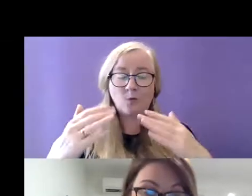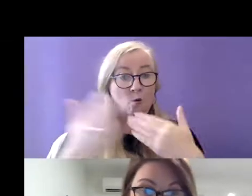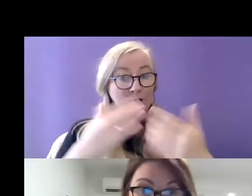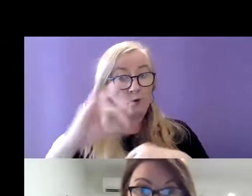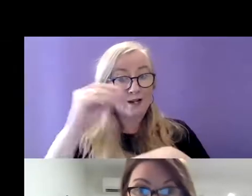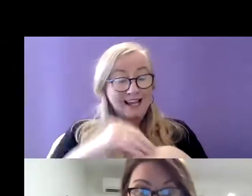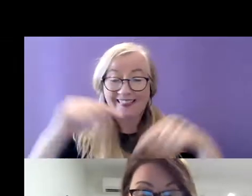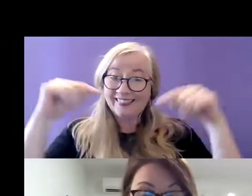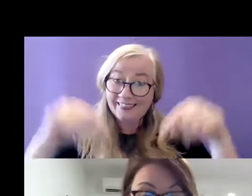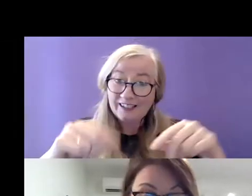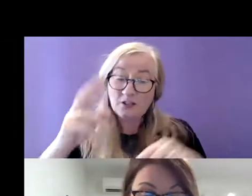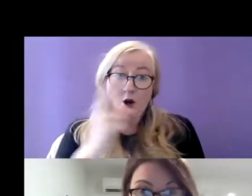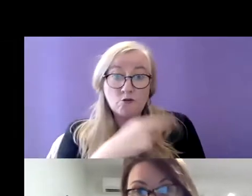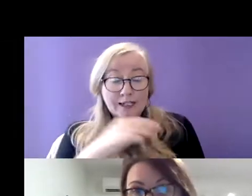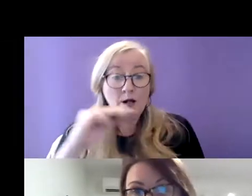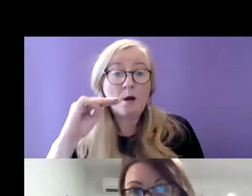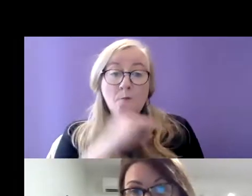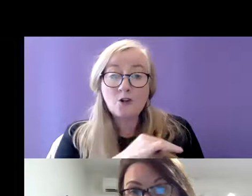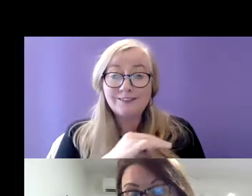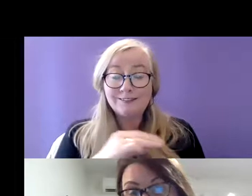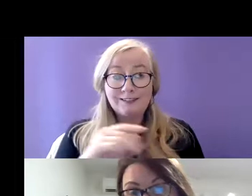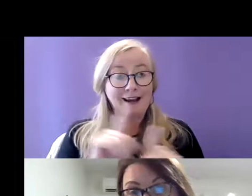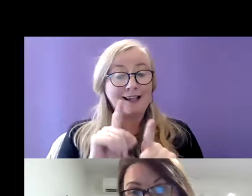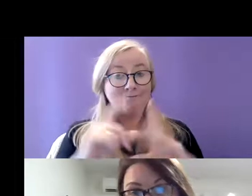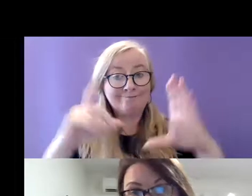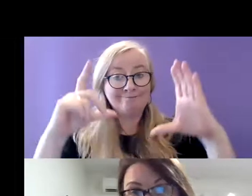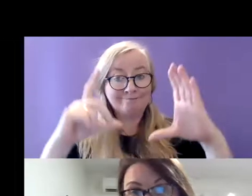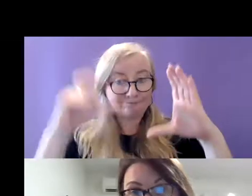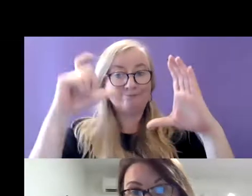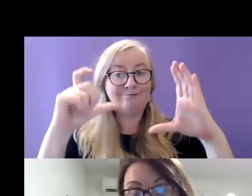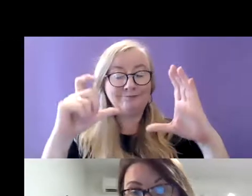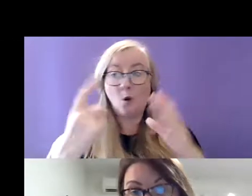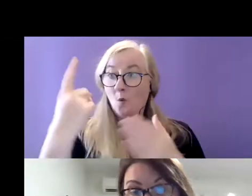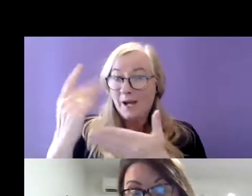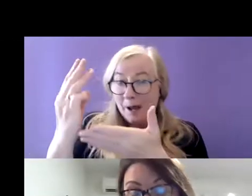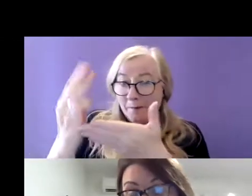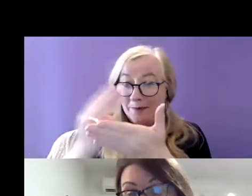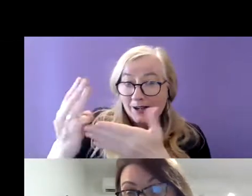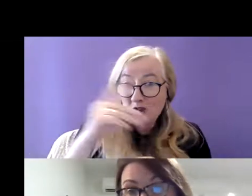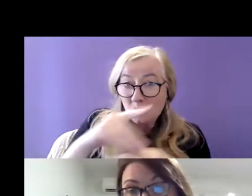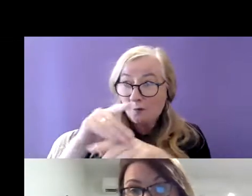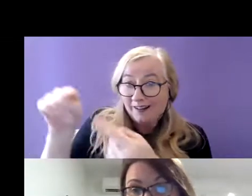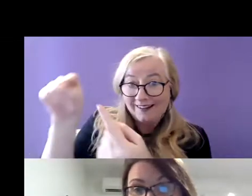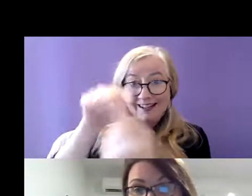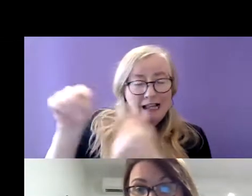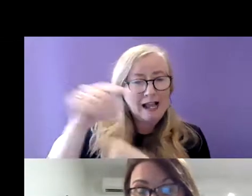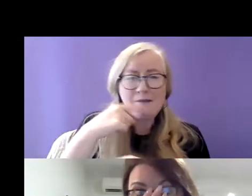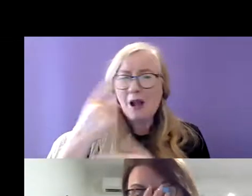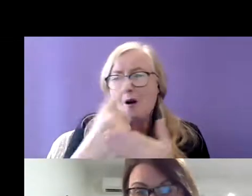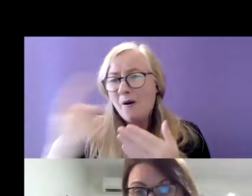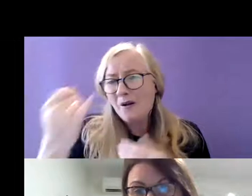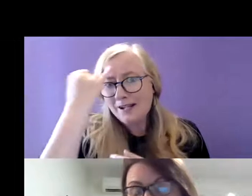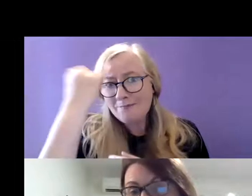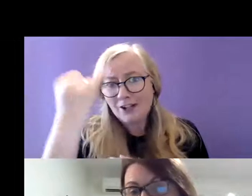really important snapshot within one part of Dublin and I can only imagine that